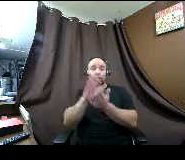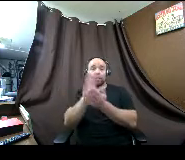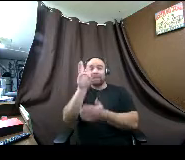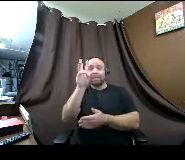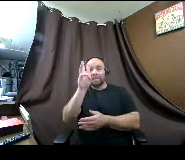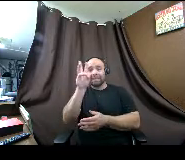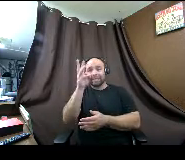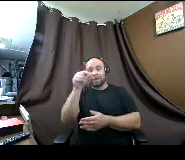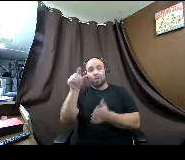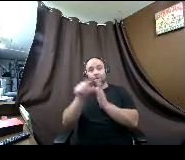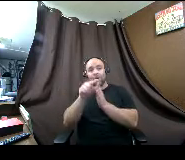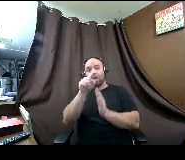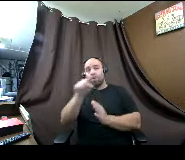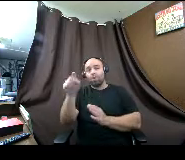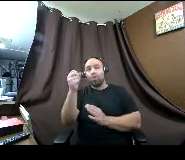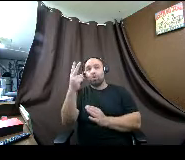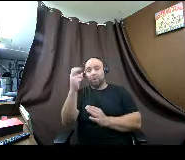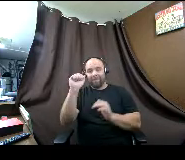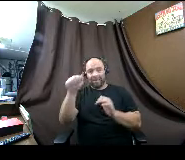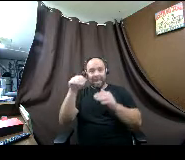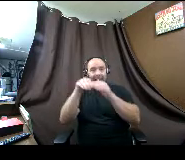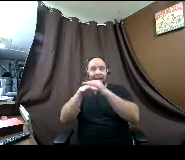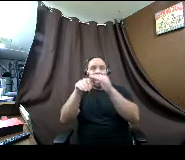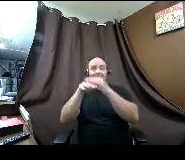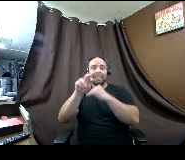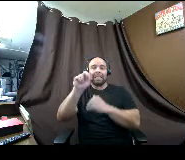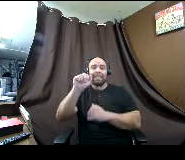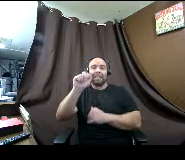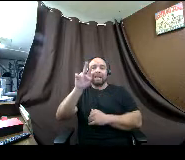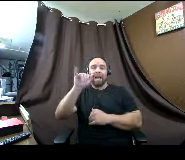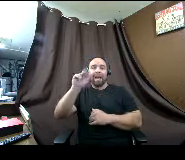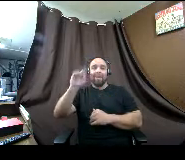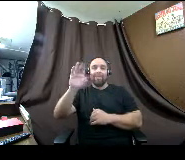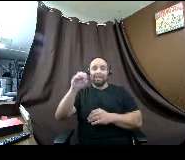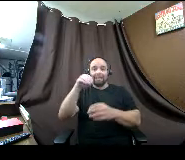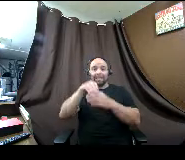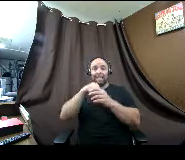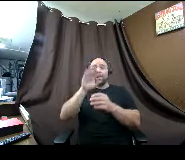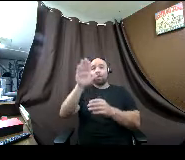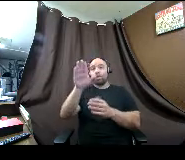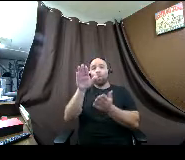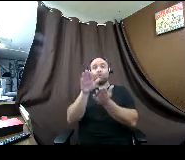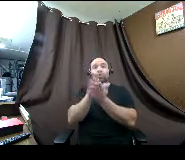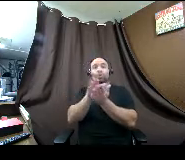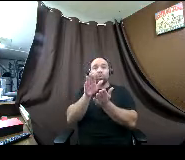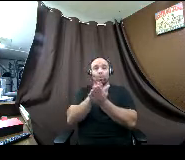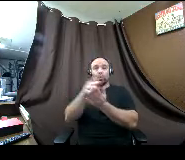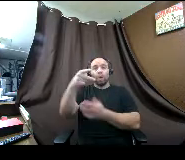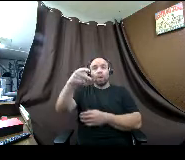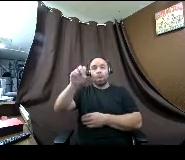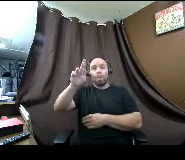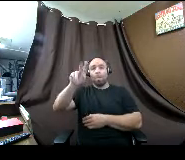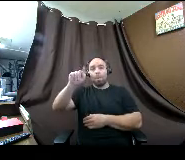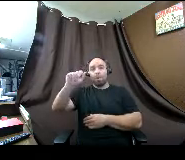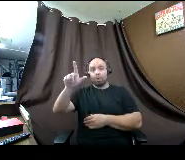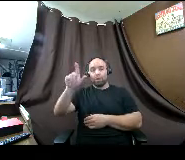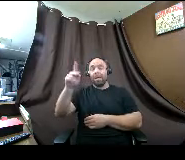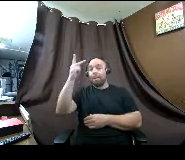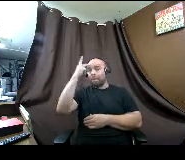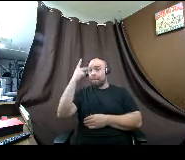access naviance um it is in your student portal right now parents can also request accounts